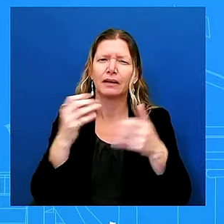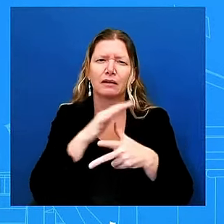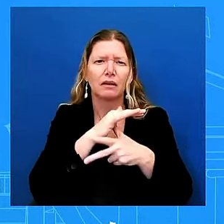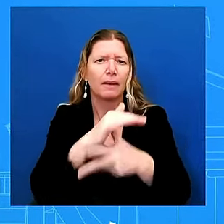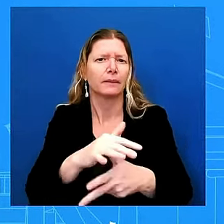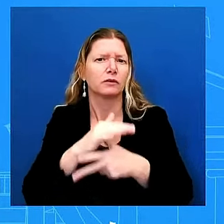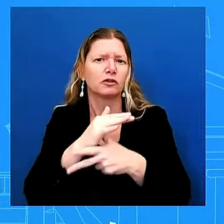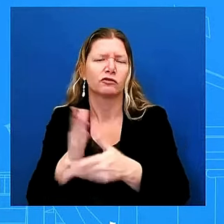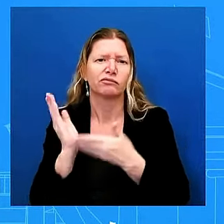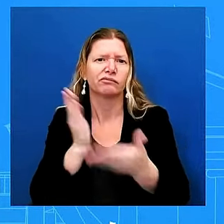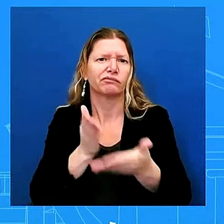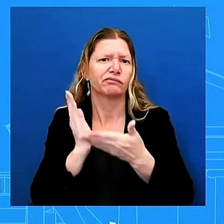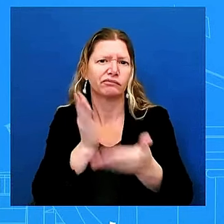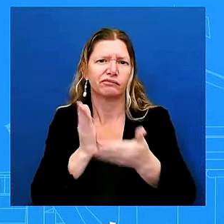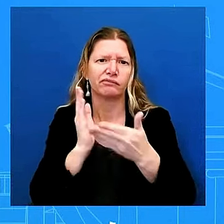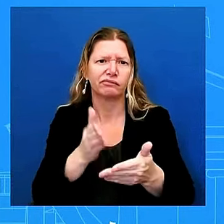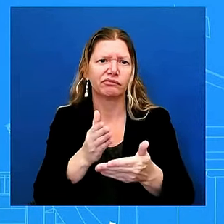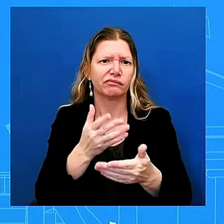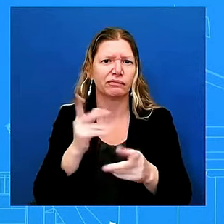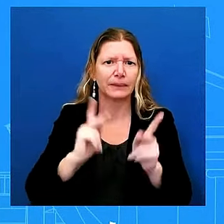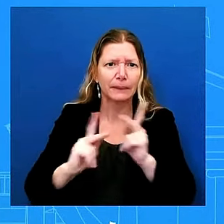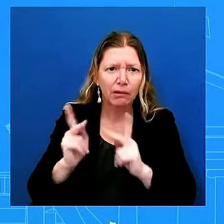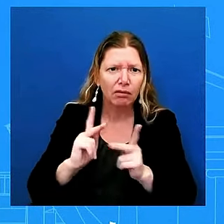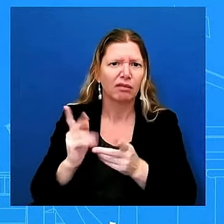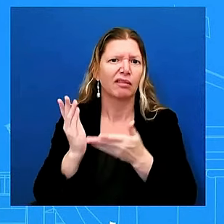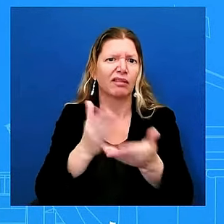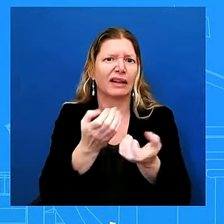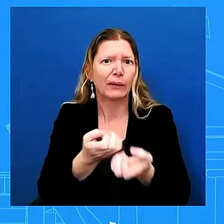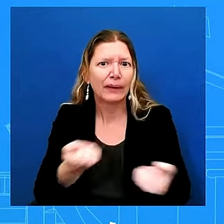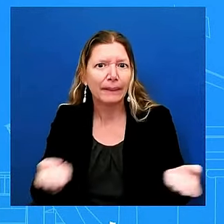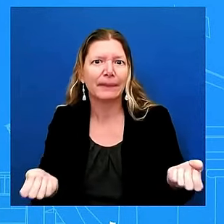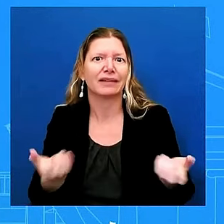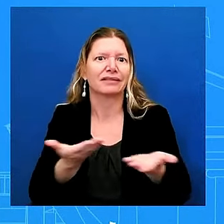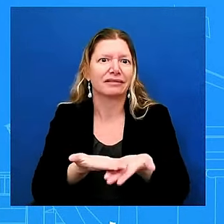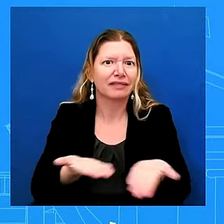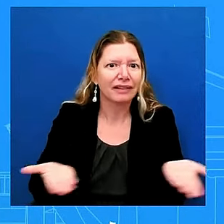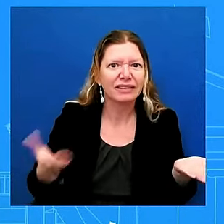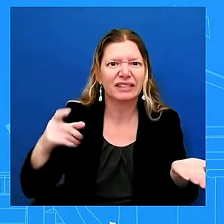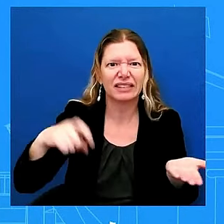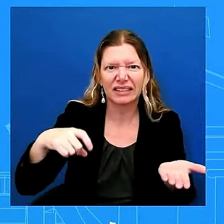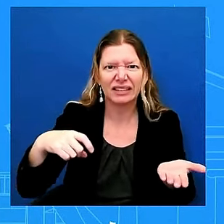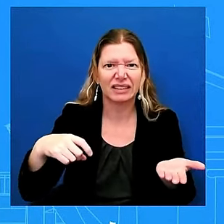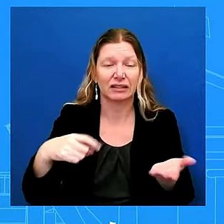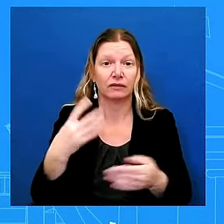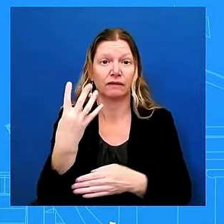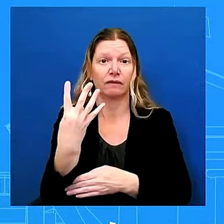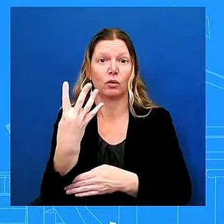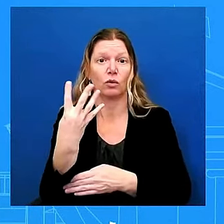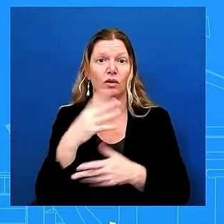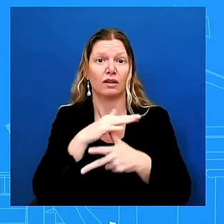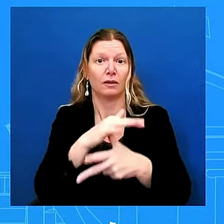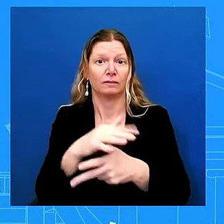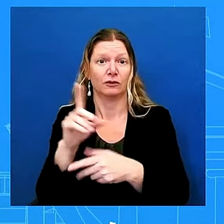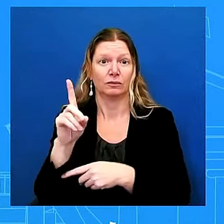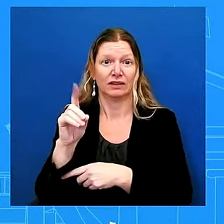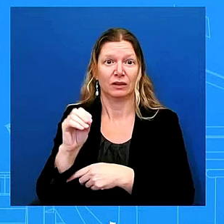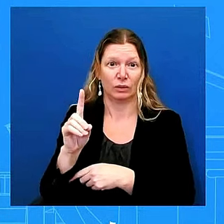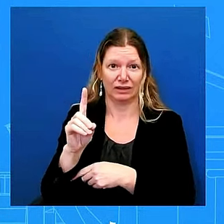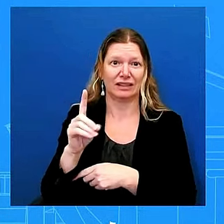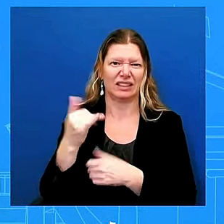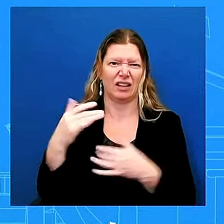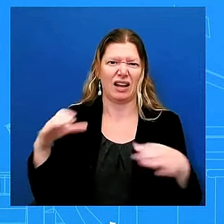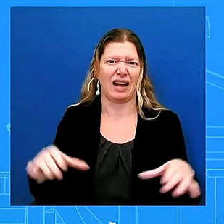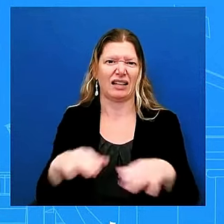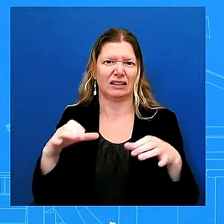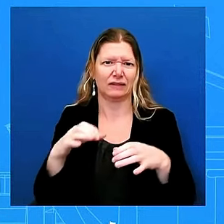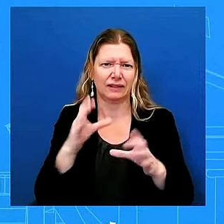helicopters from dod are actively supporting the urgent search and rescue operations that are ongoing in western north carolina the other 18